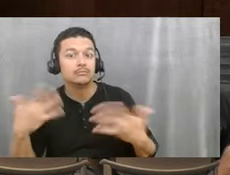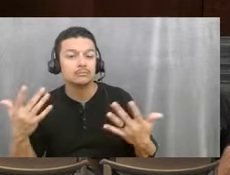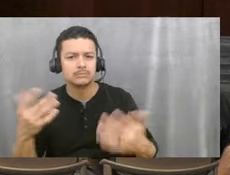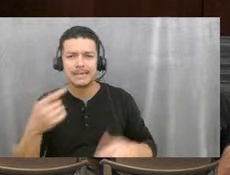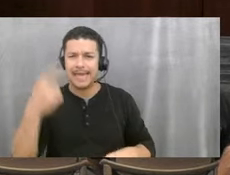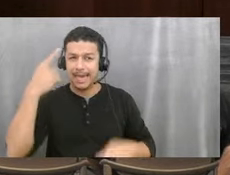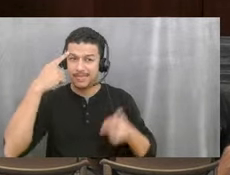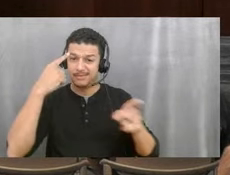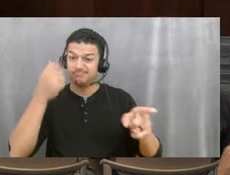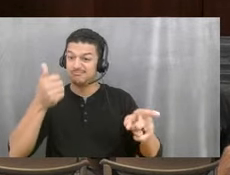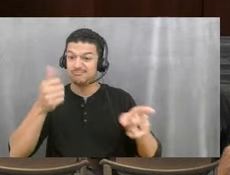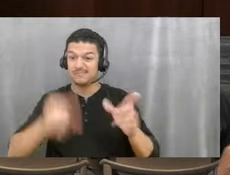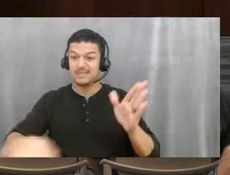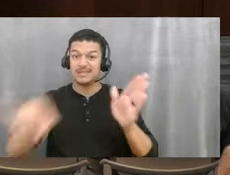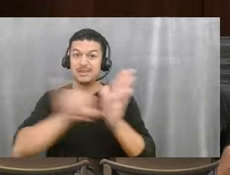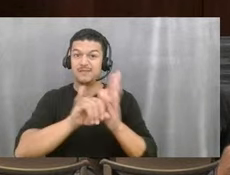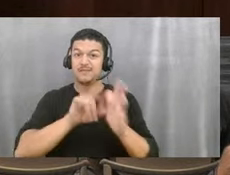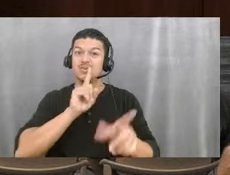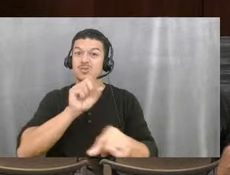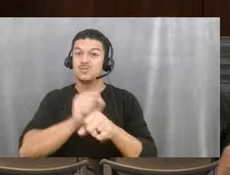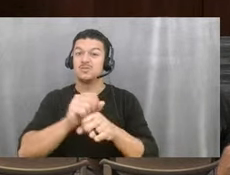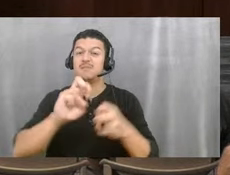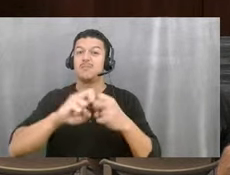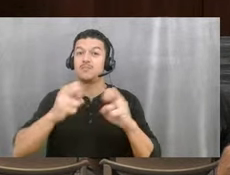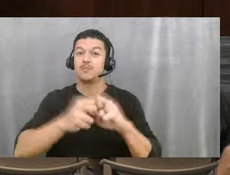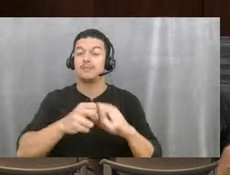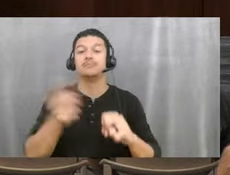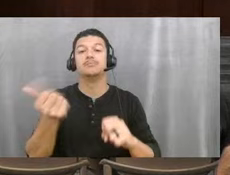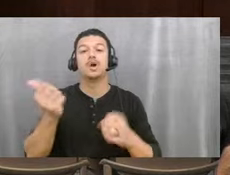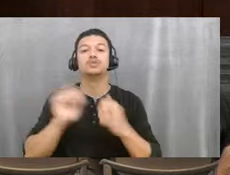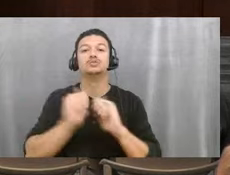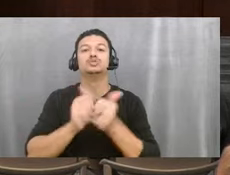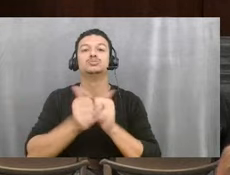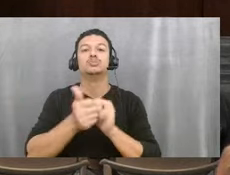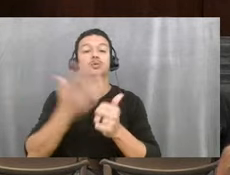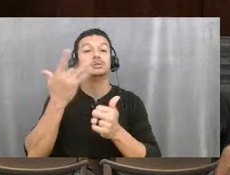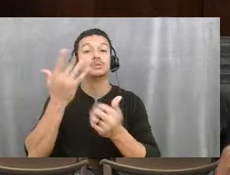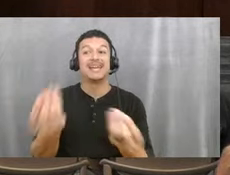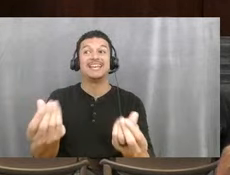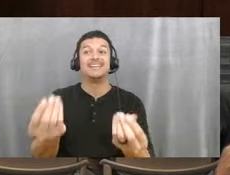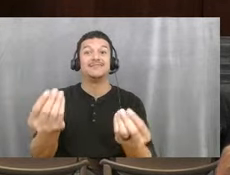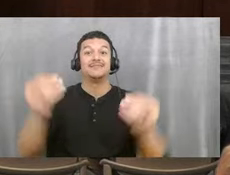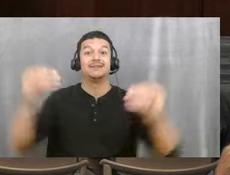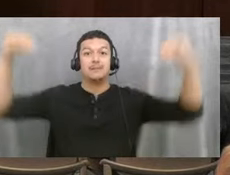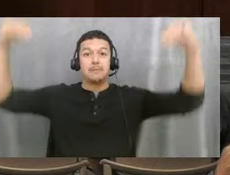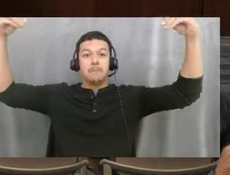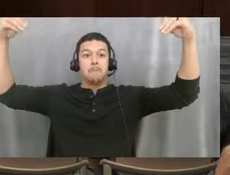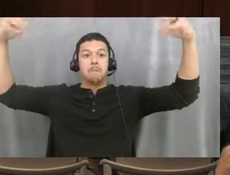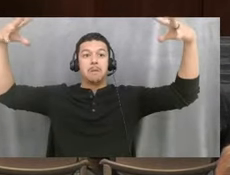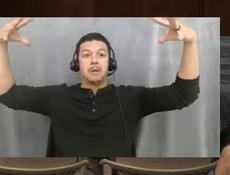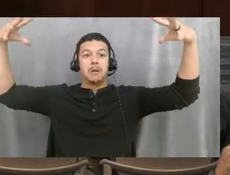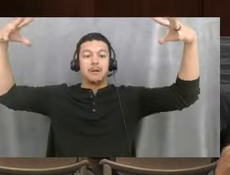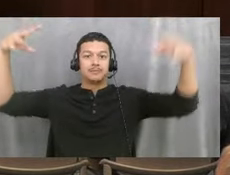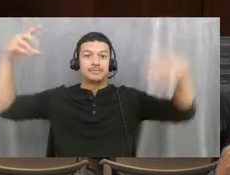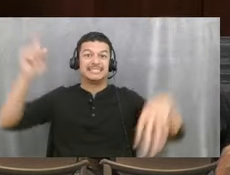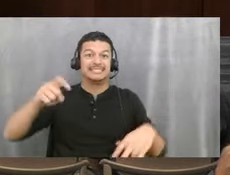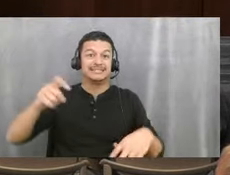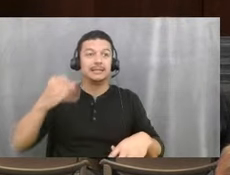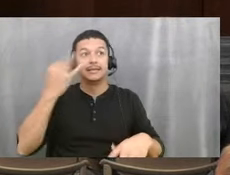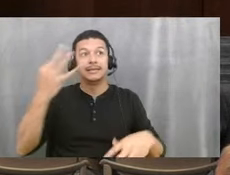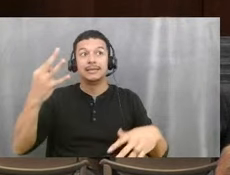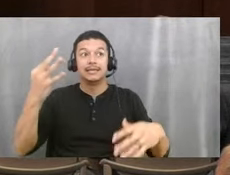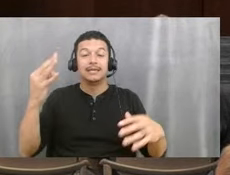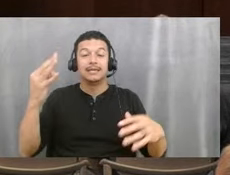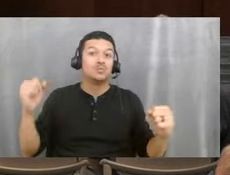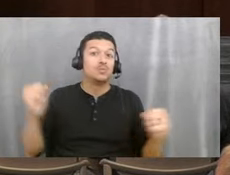problem. The other thing is sports because our fields need to be lit up. So practice fields, if they're there late in the winter and there's no light, how do we get